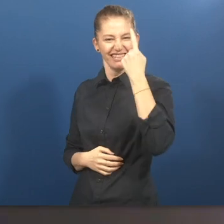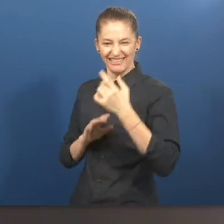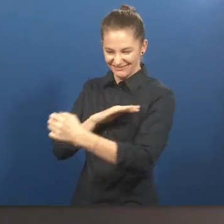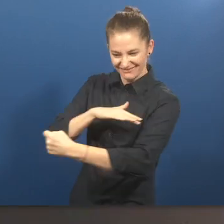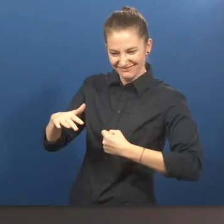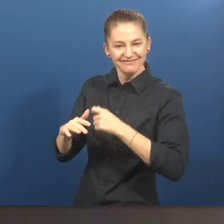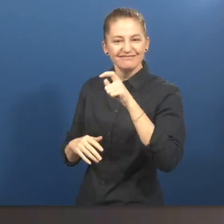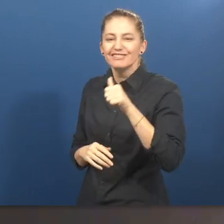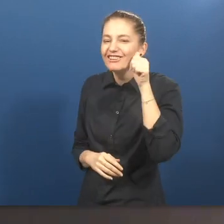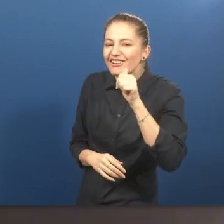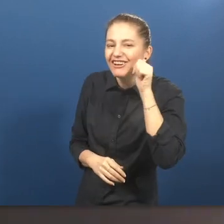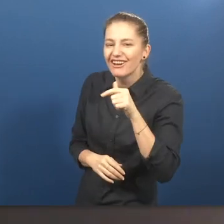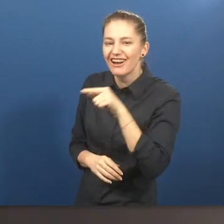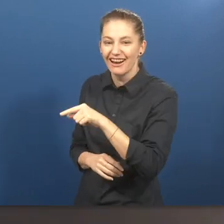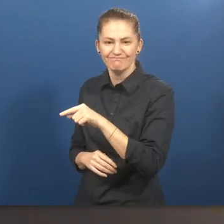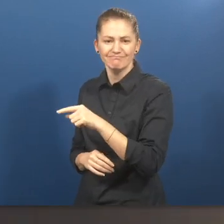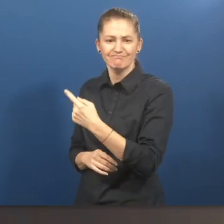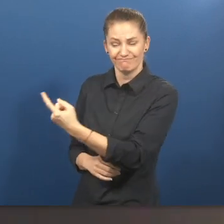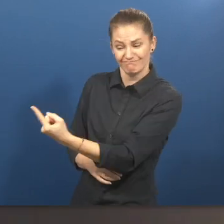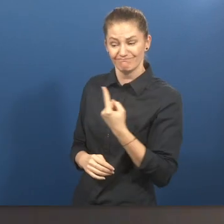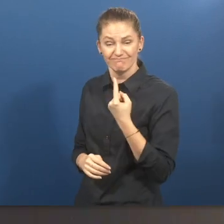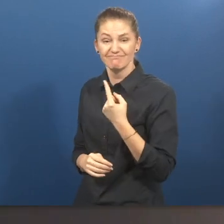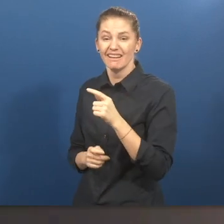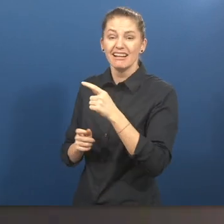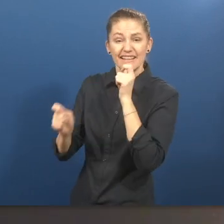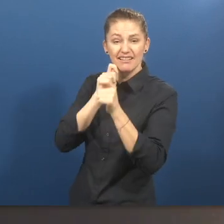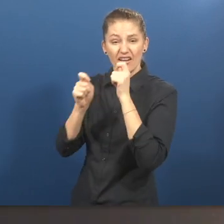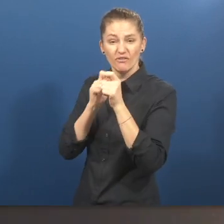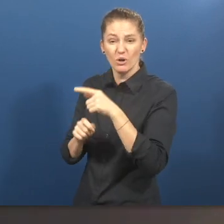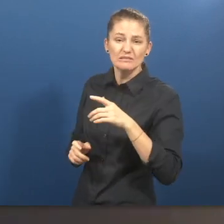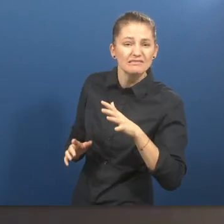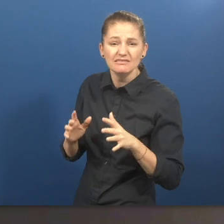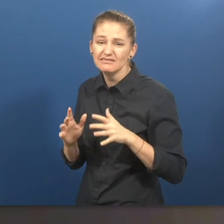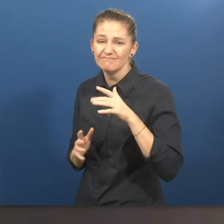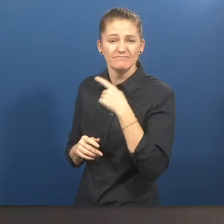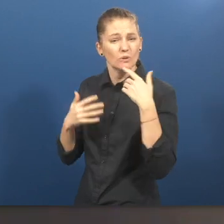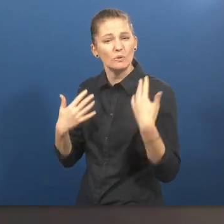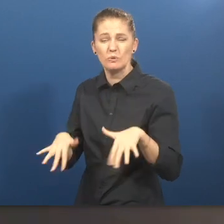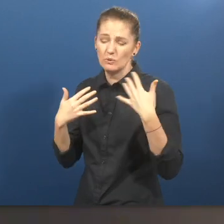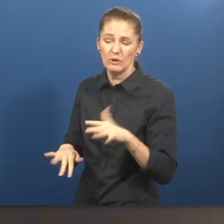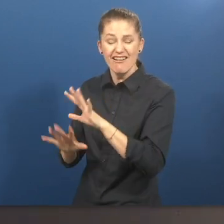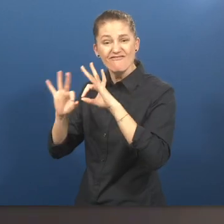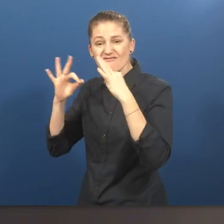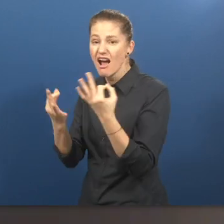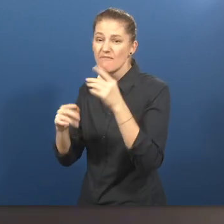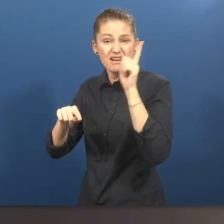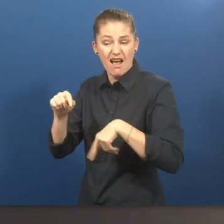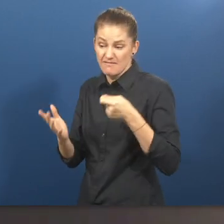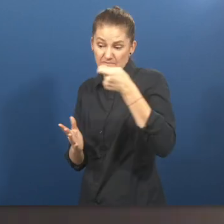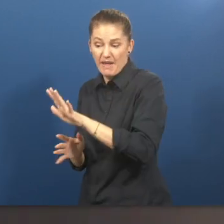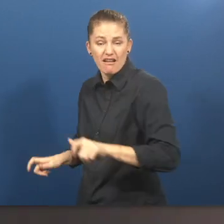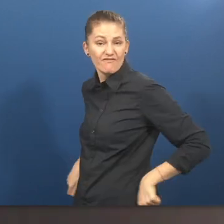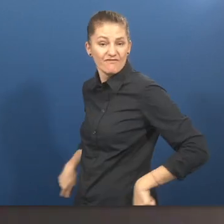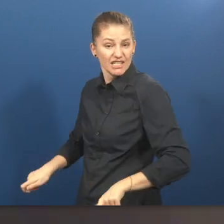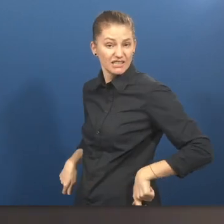The first employee was this girl who came in crawling through the interview because at that point of time, her family could not afford a wheelchair. Today, that same